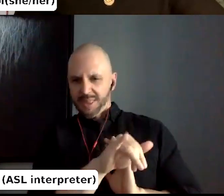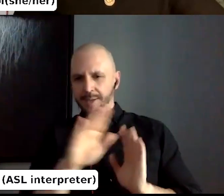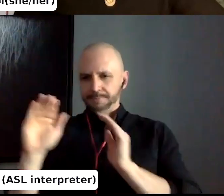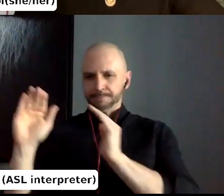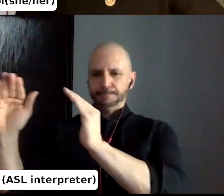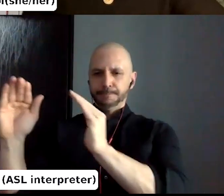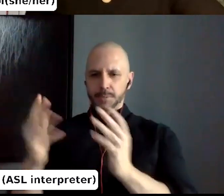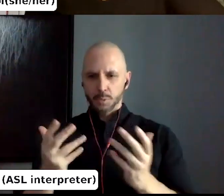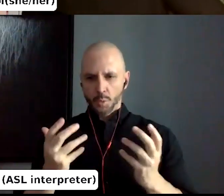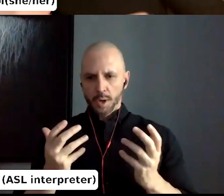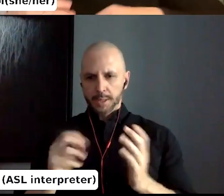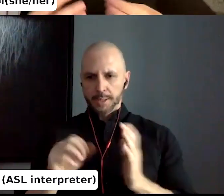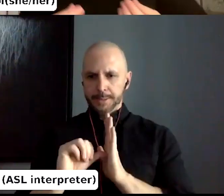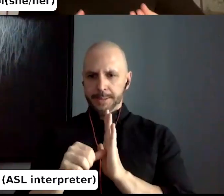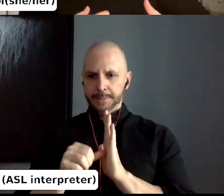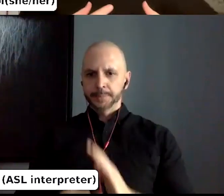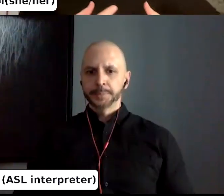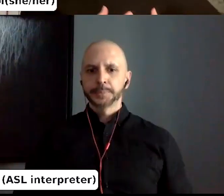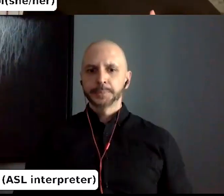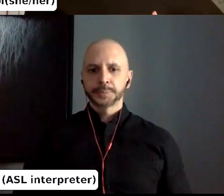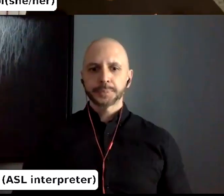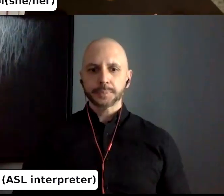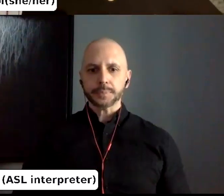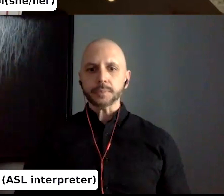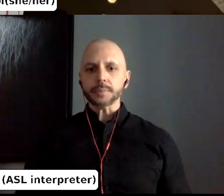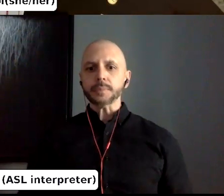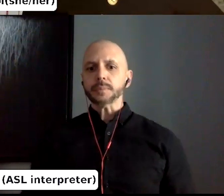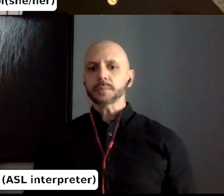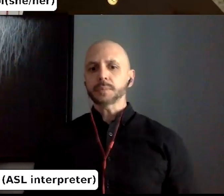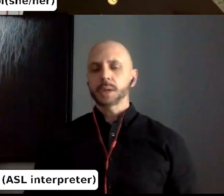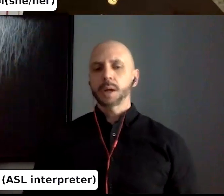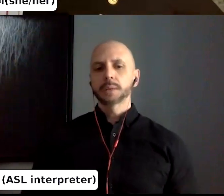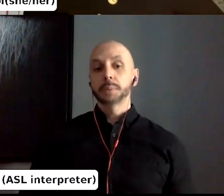pleasantly surprised to see how much, um,